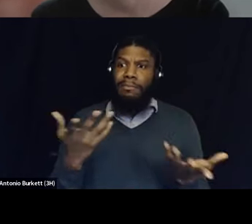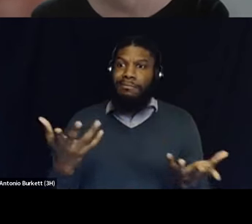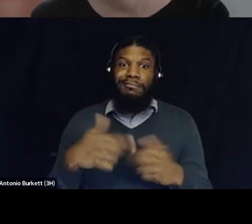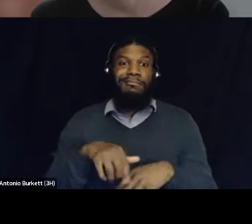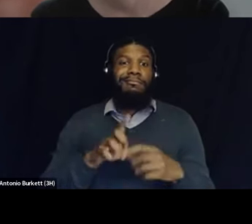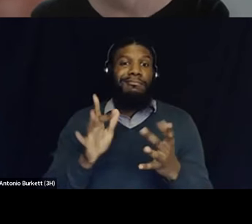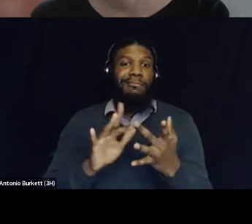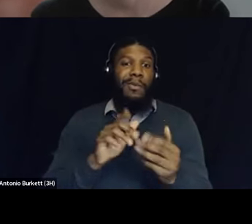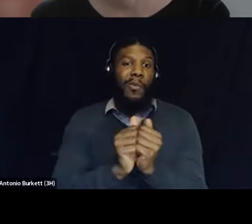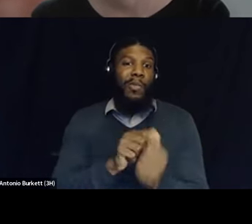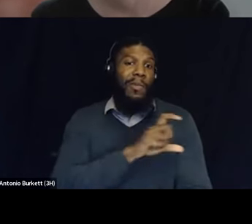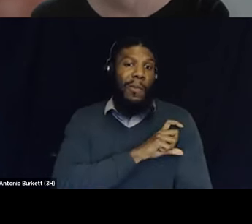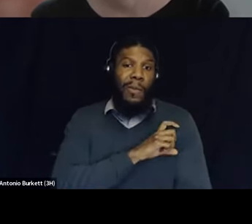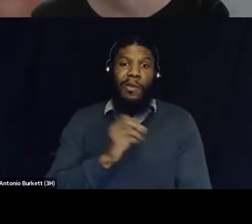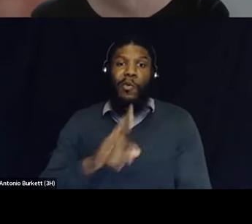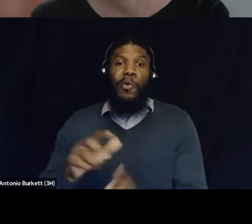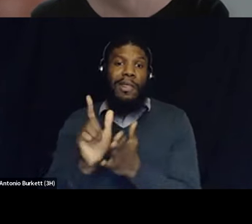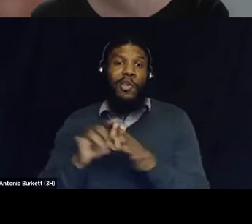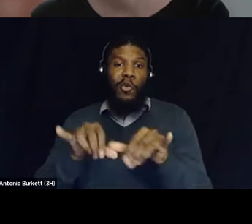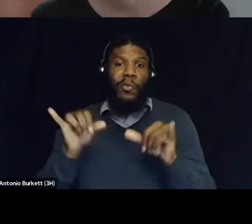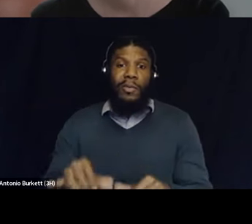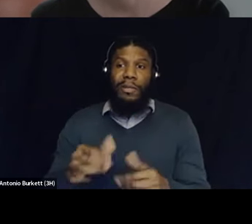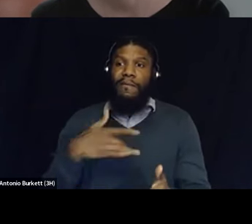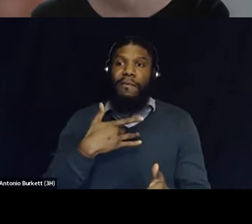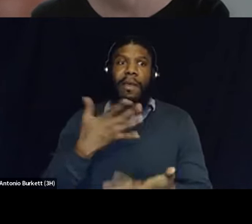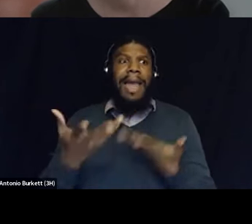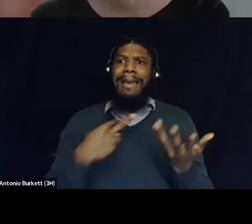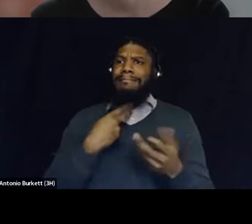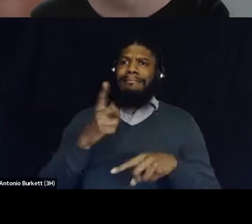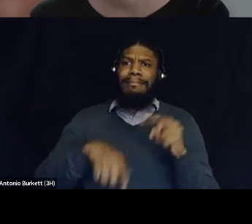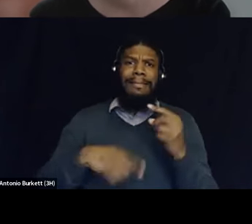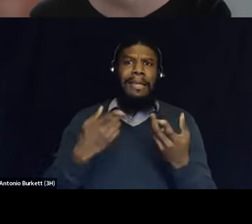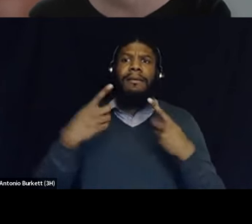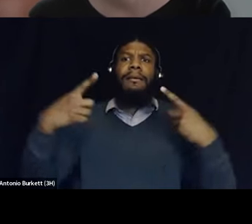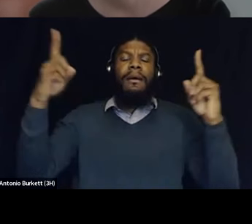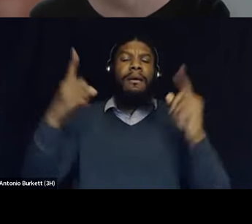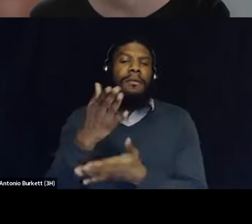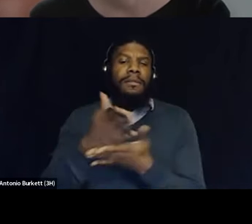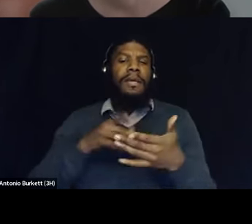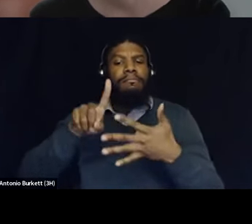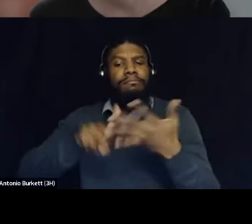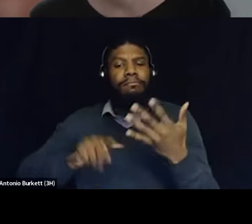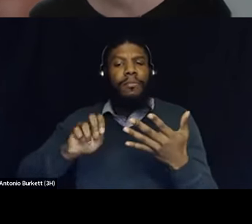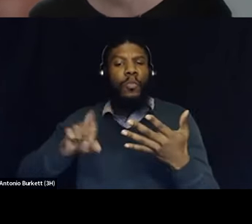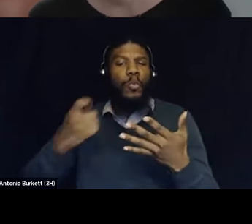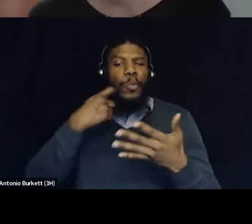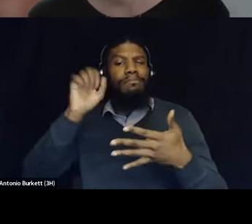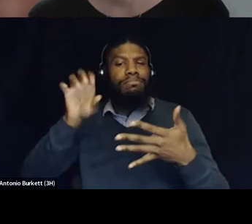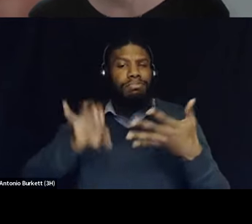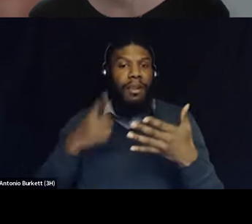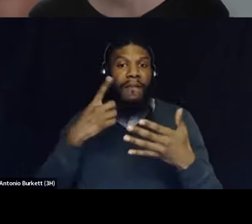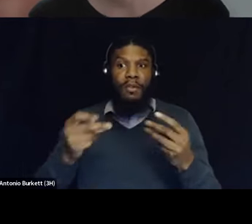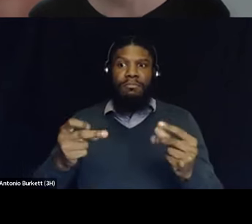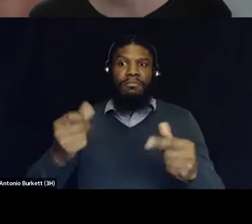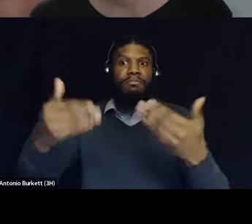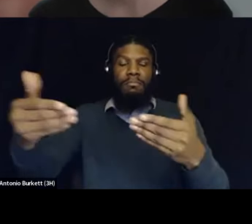system, and that is usually used as an excuse for their deportation. And so some of these surveillance tools are used to accelerate and exasperate some of